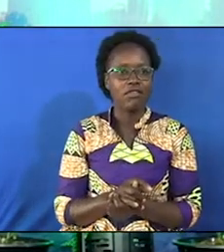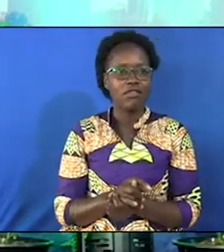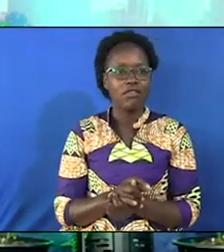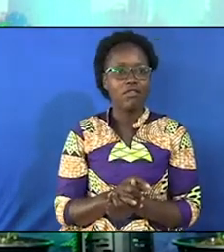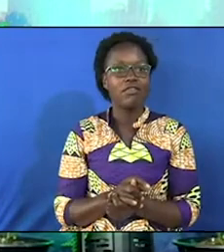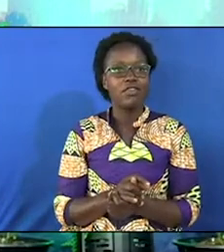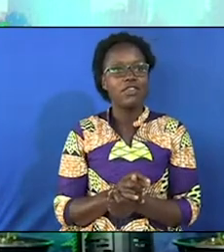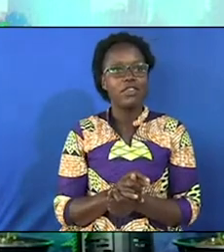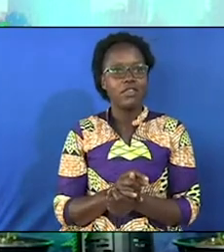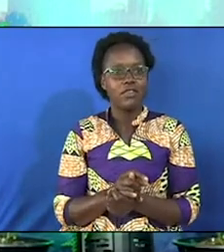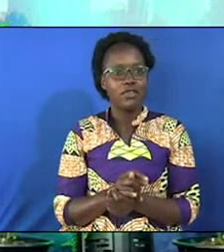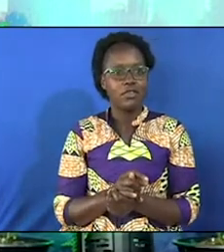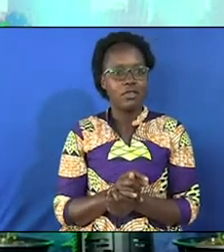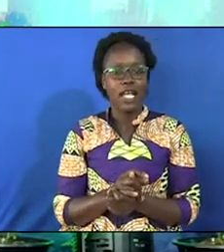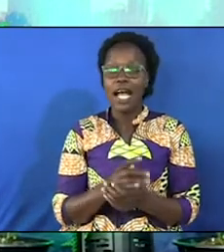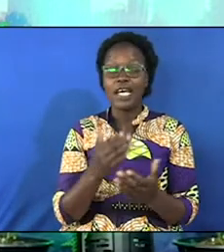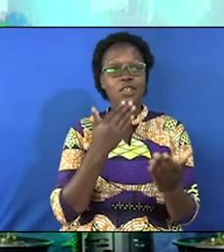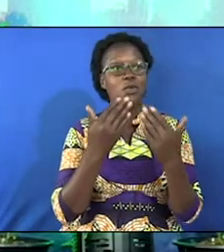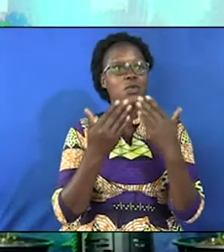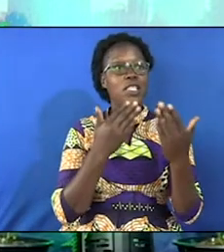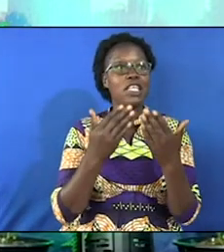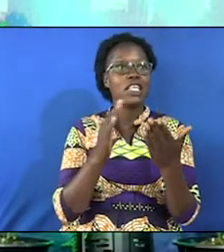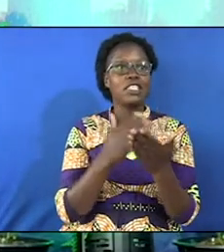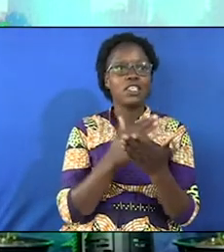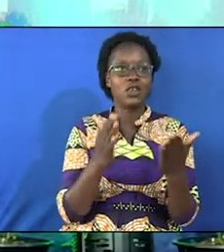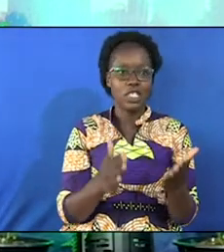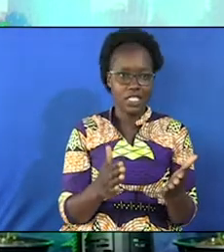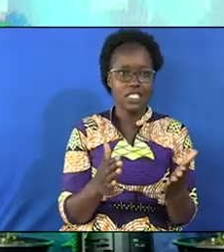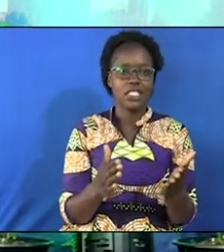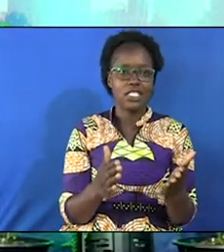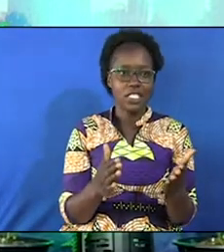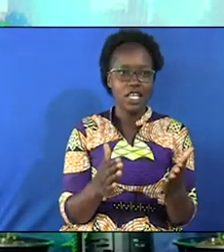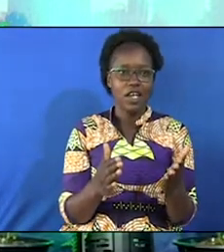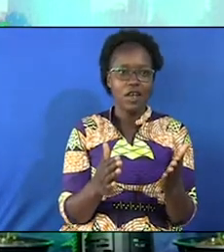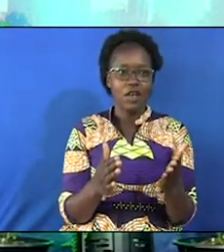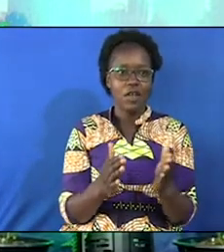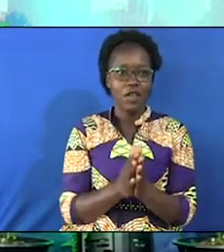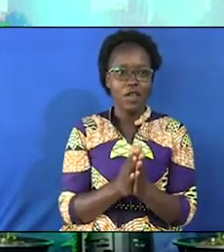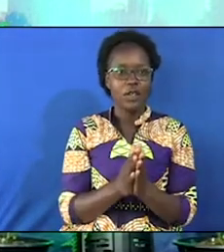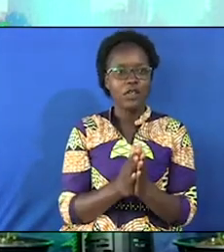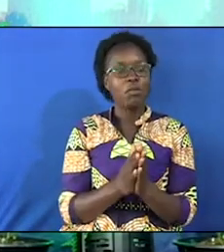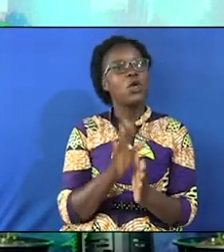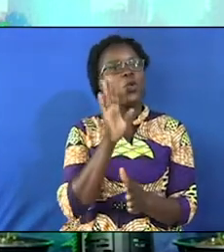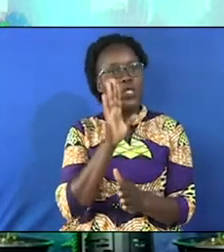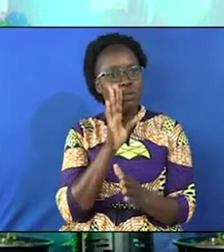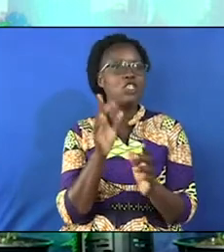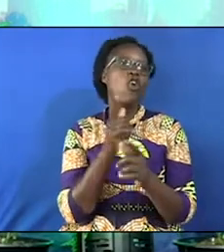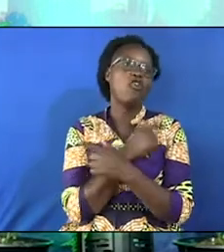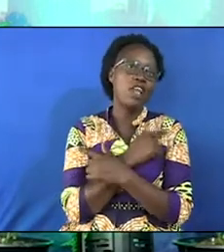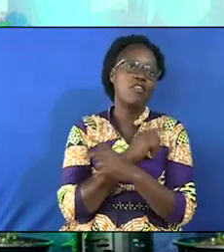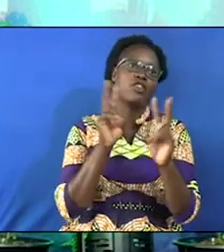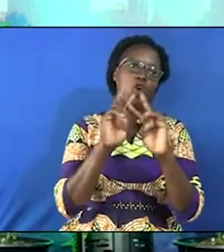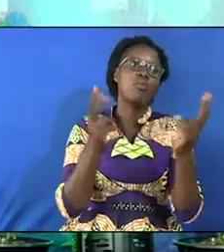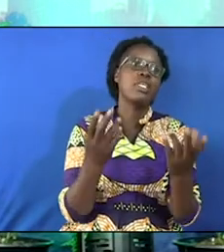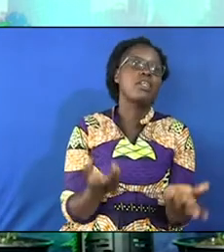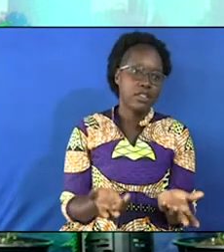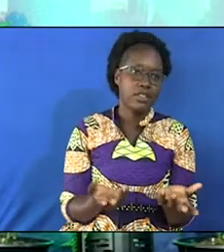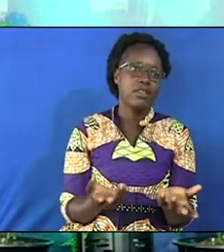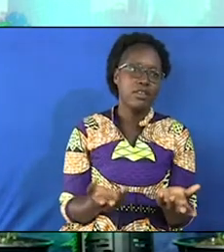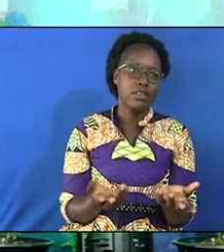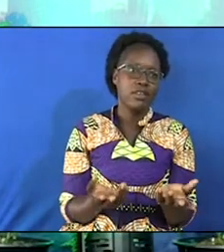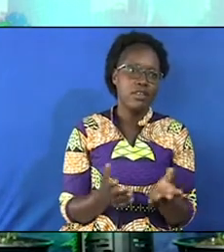Yes, thank you so much, Choristas. You've done marvelous work. May the Lord bless you. Wishpers of Love.